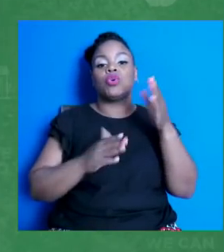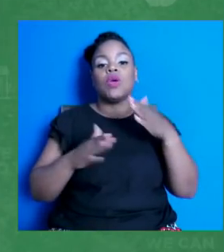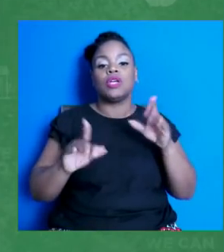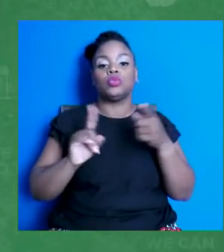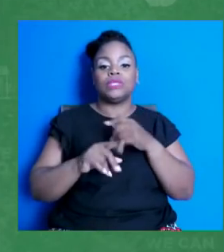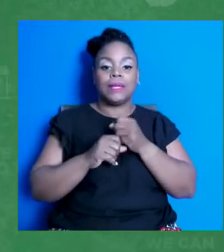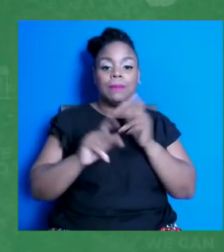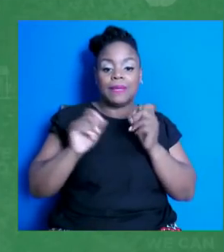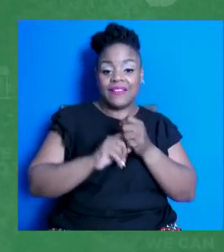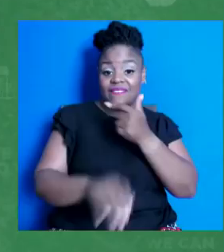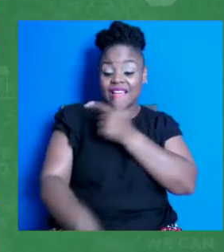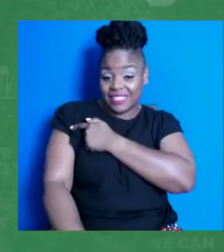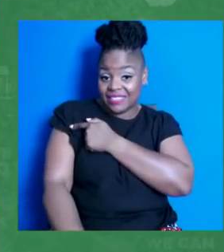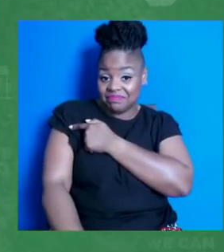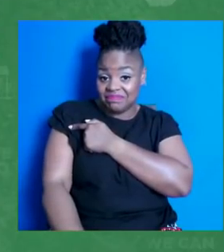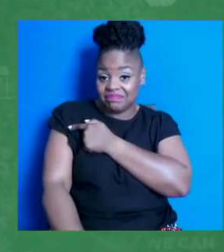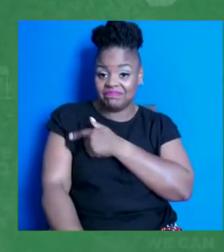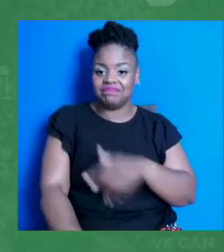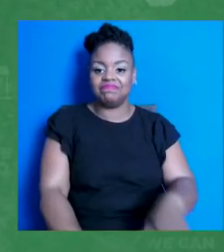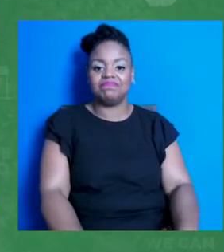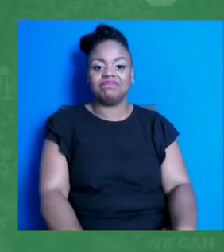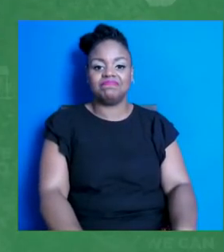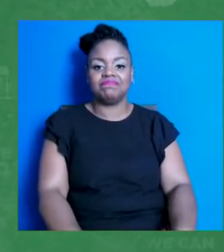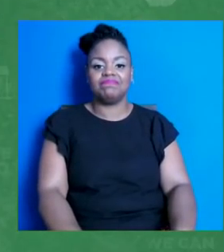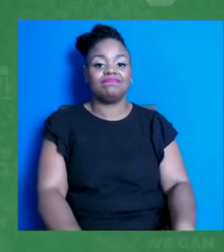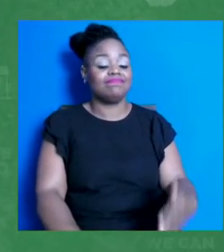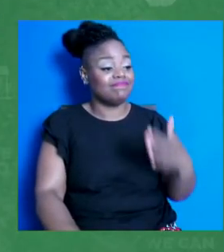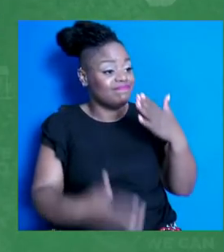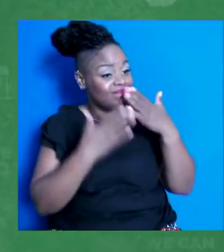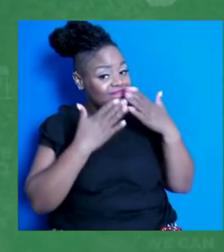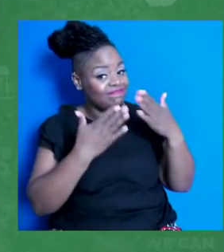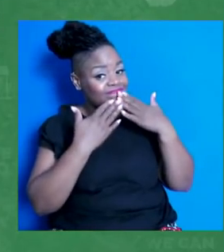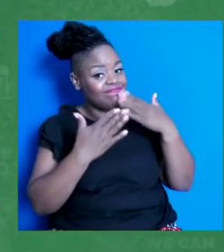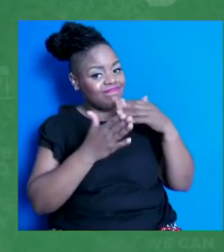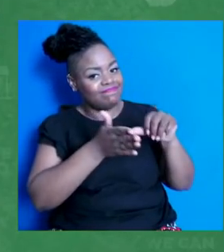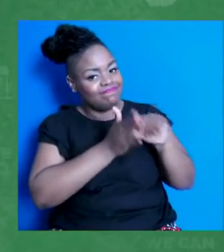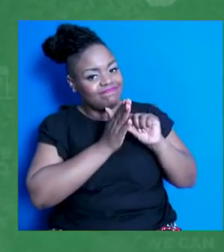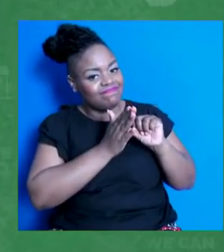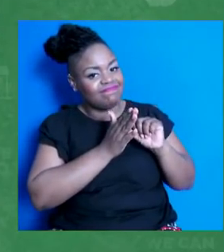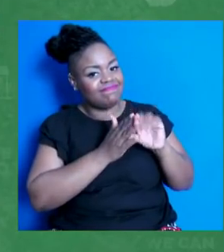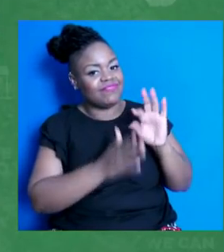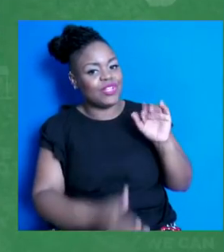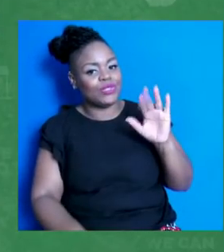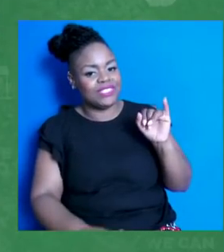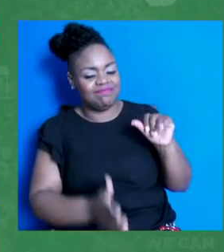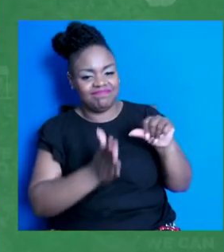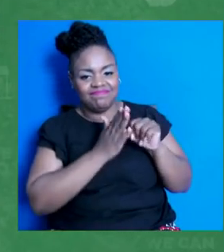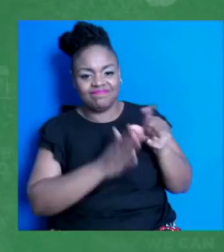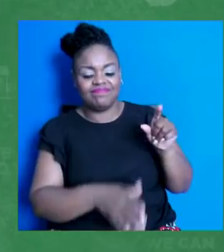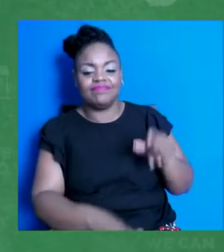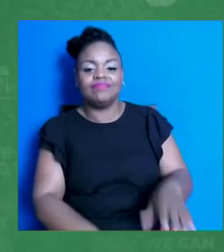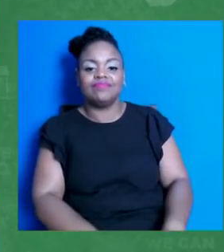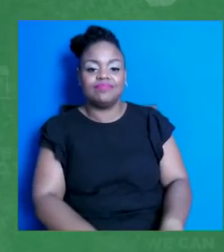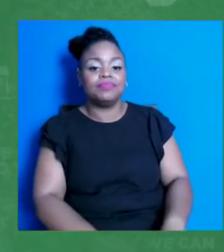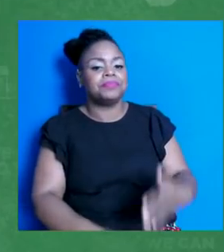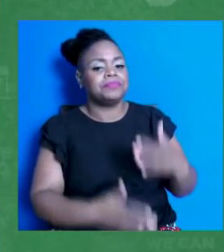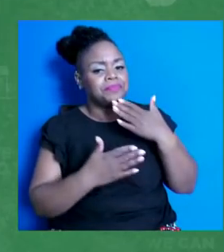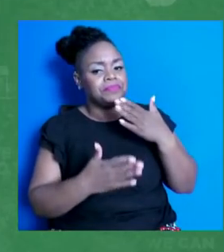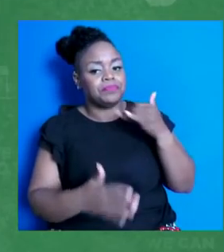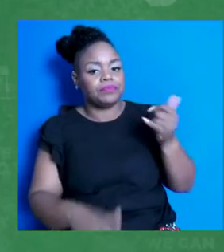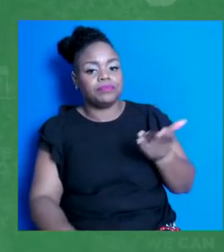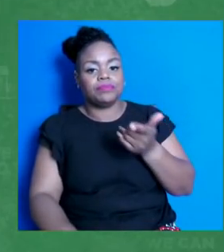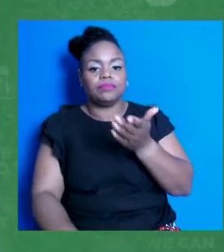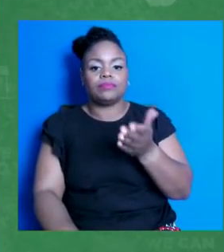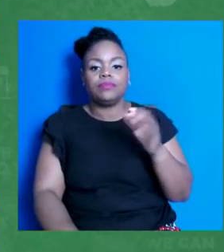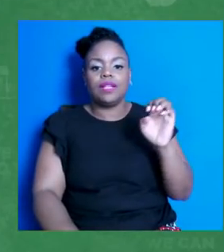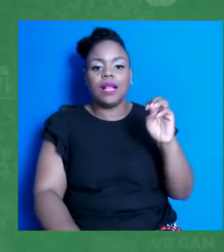Well, thank you very much. Very impressive, Chloe. Very impressive. Thank you so much for what you're doing. Back to you, Mr. Amhoff. Okay, Aaron,